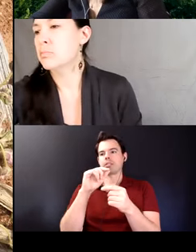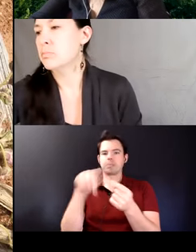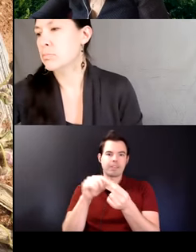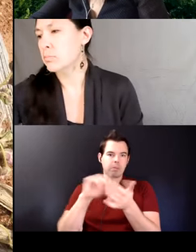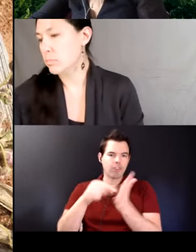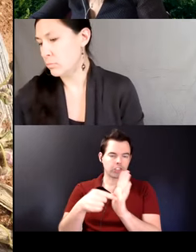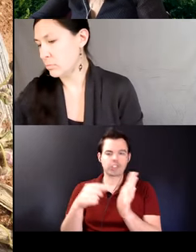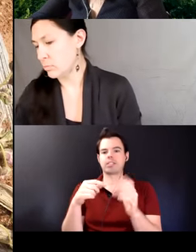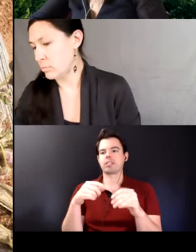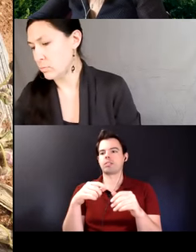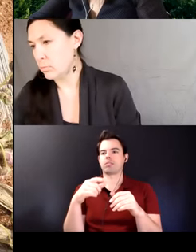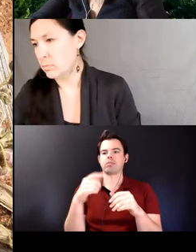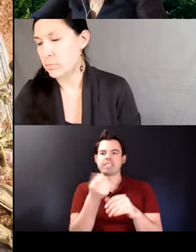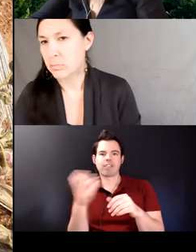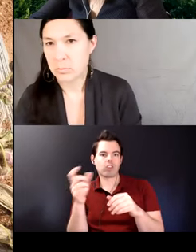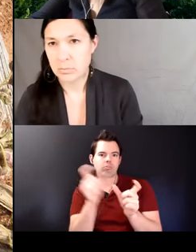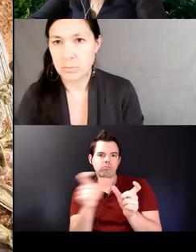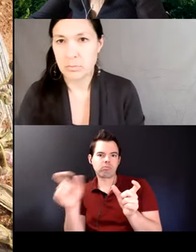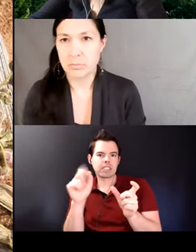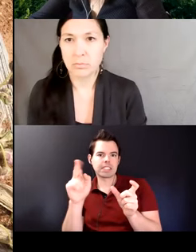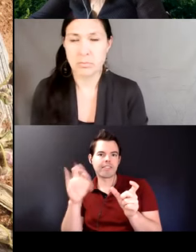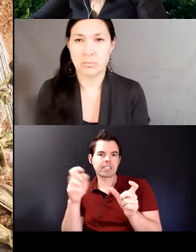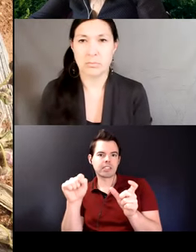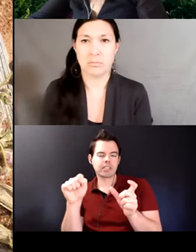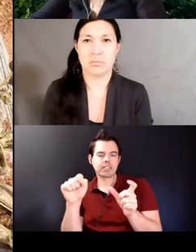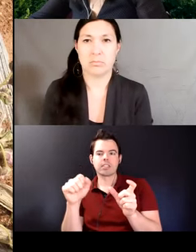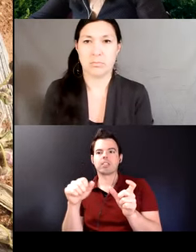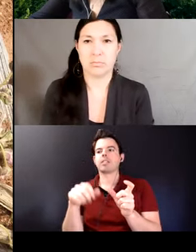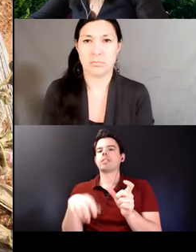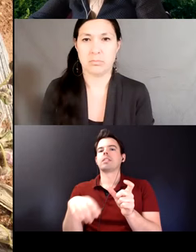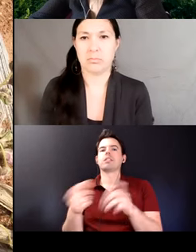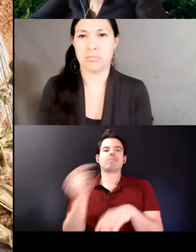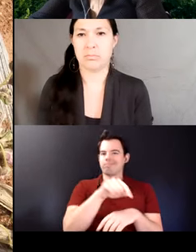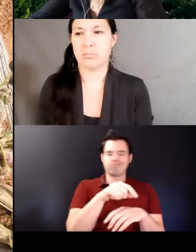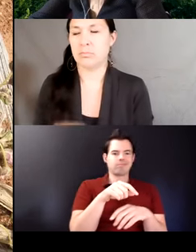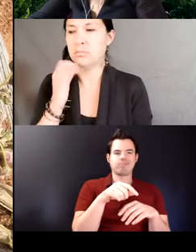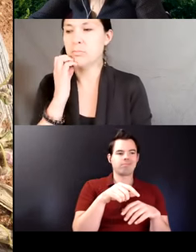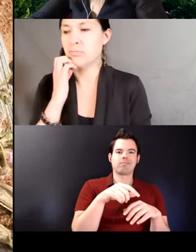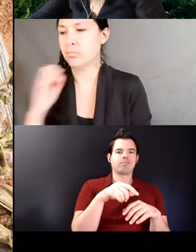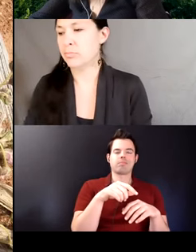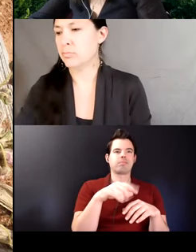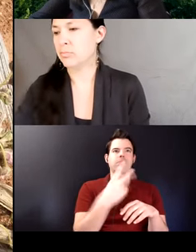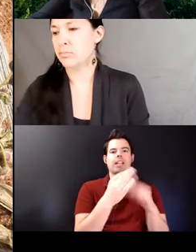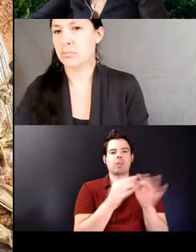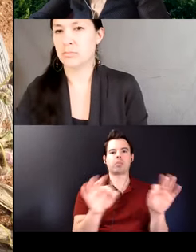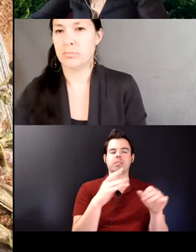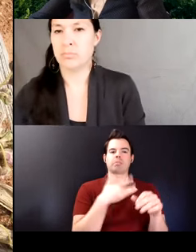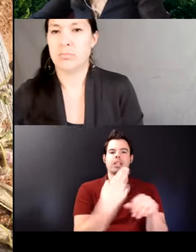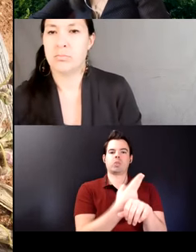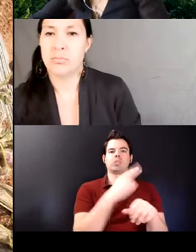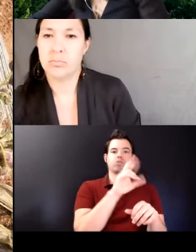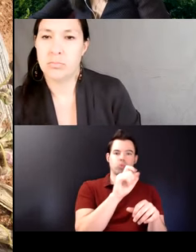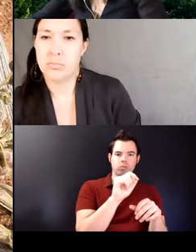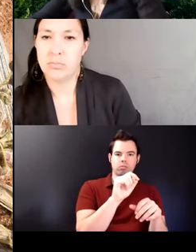three suffixes whereas bilinguals tend to use the basic structure root inflection the